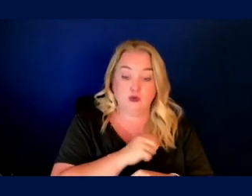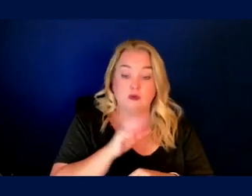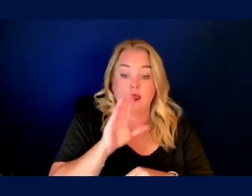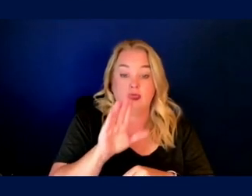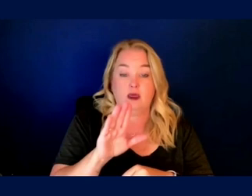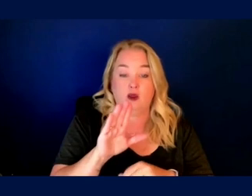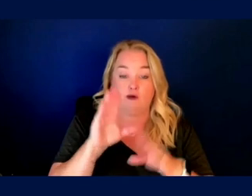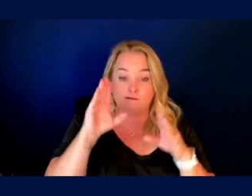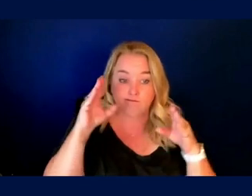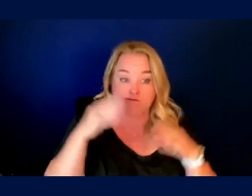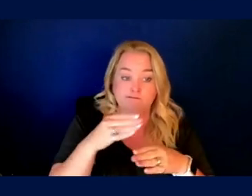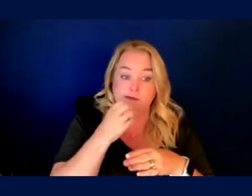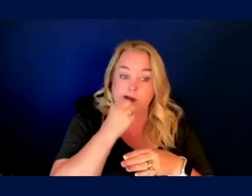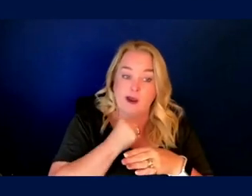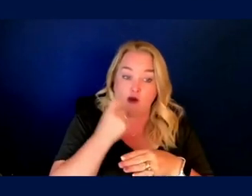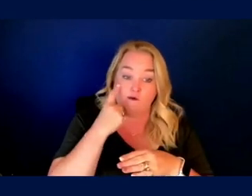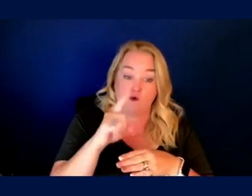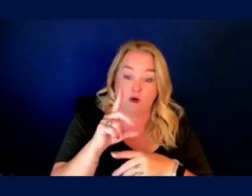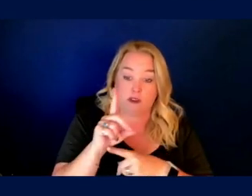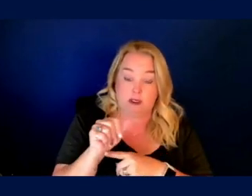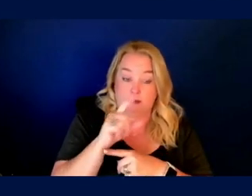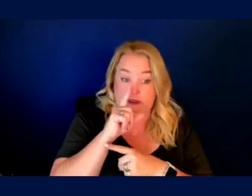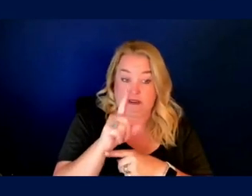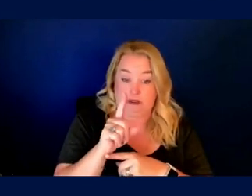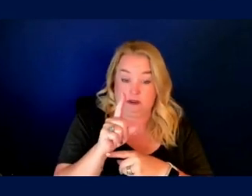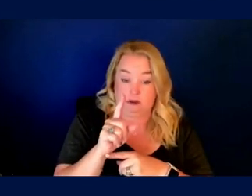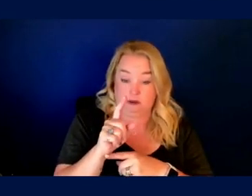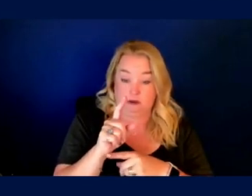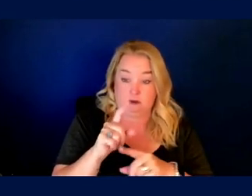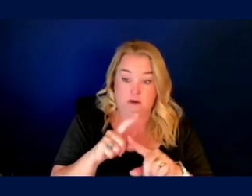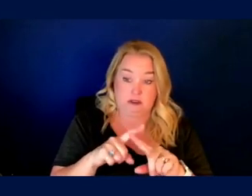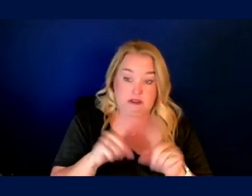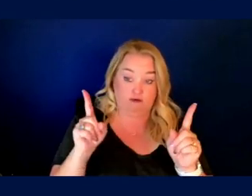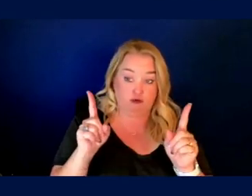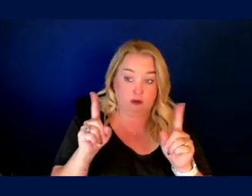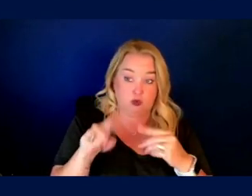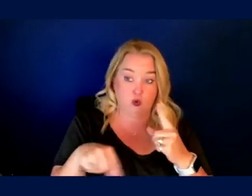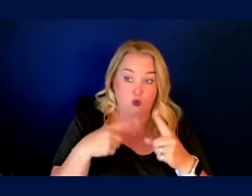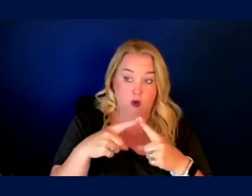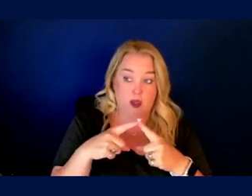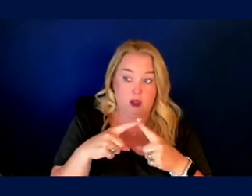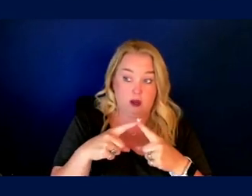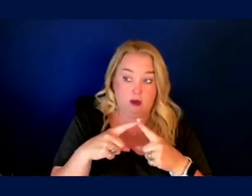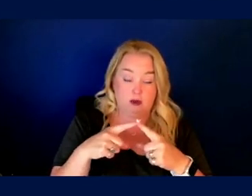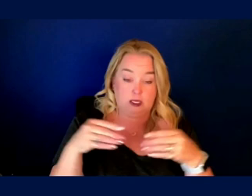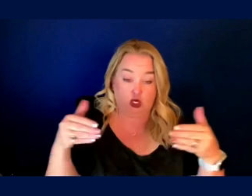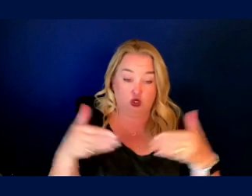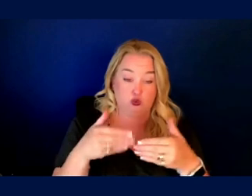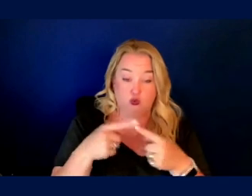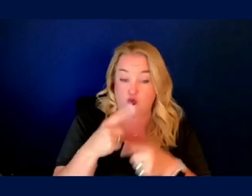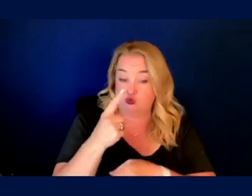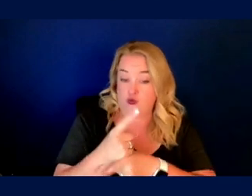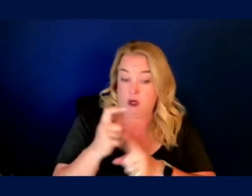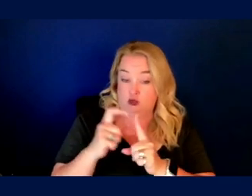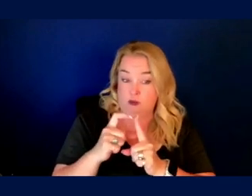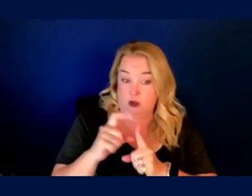disabled is altered by being introduced to the right terminology?